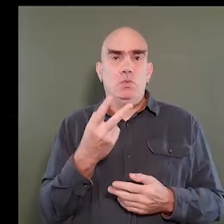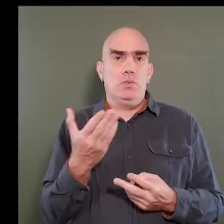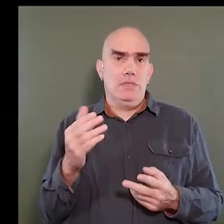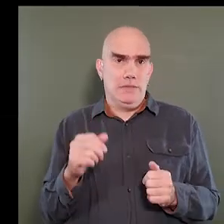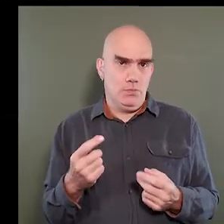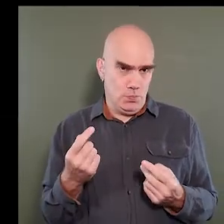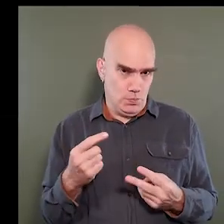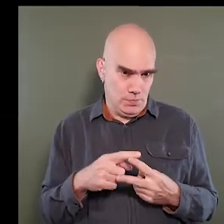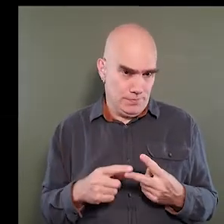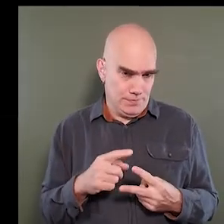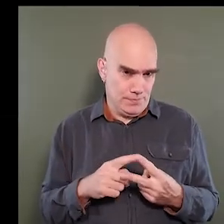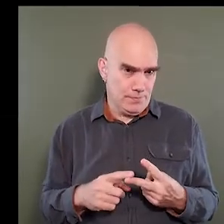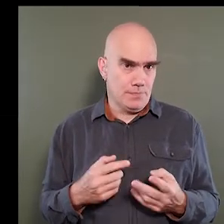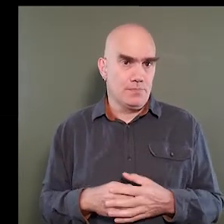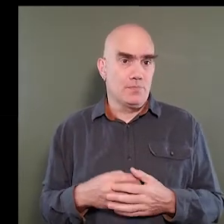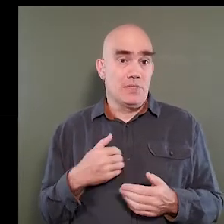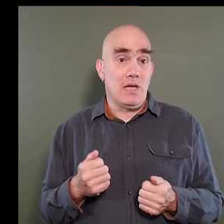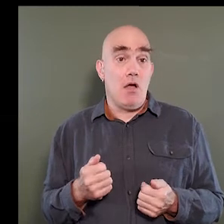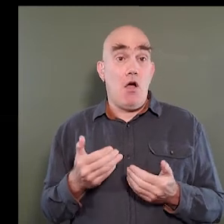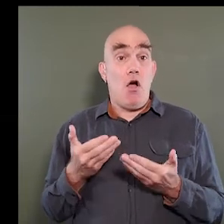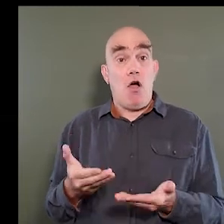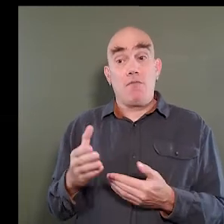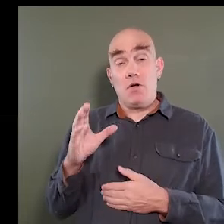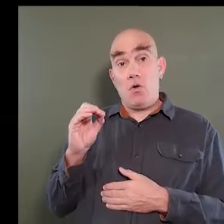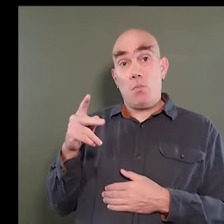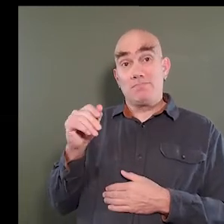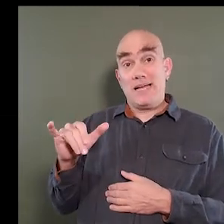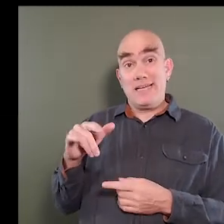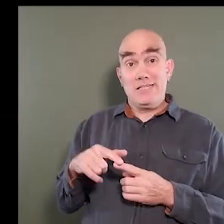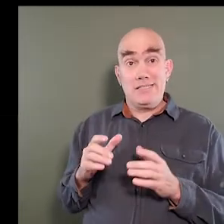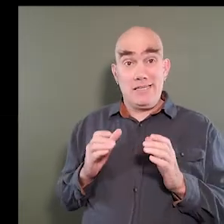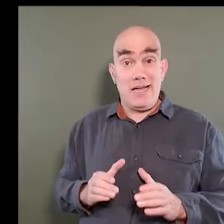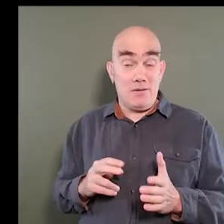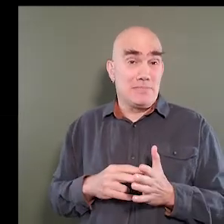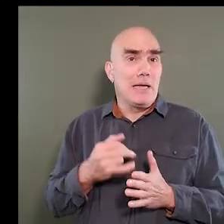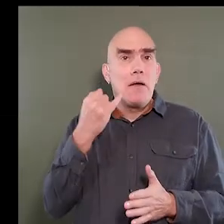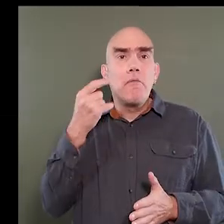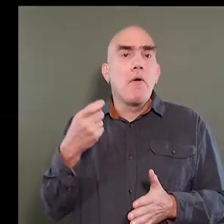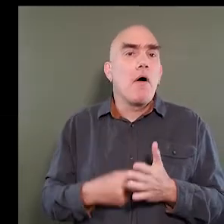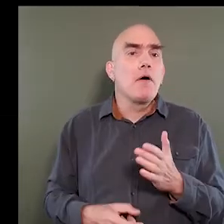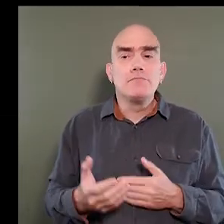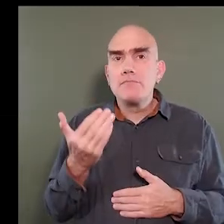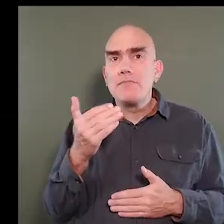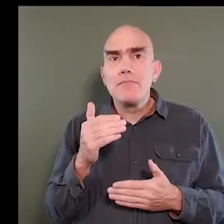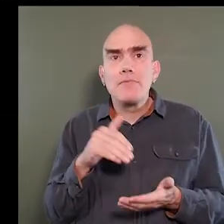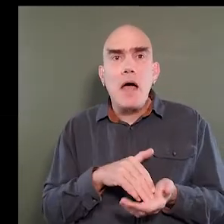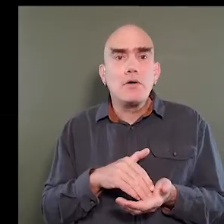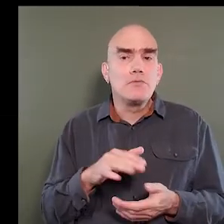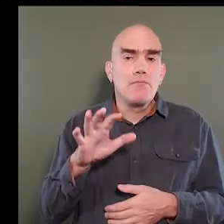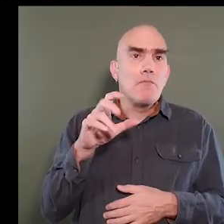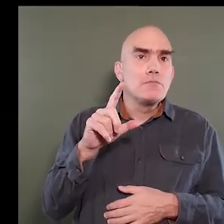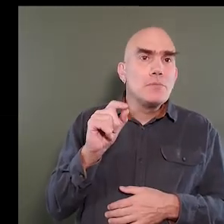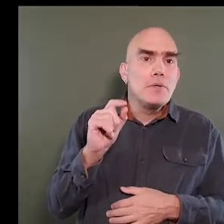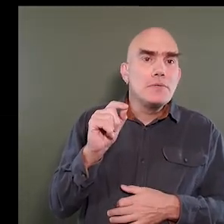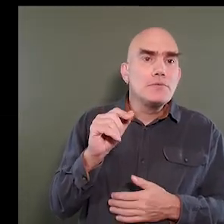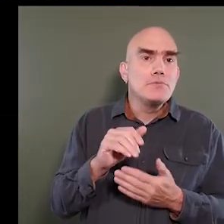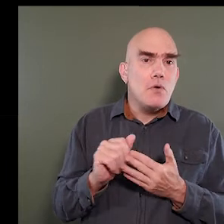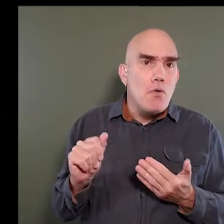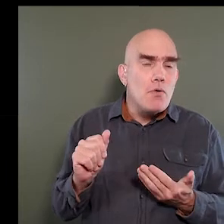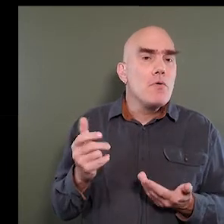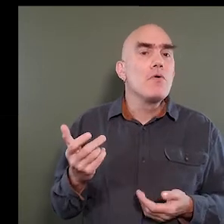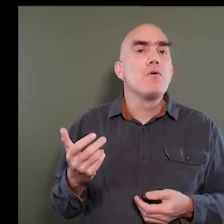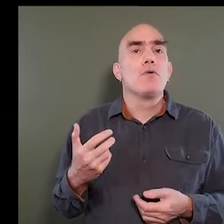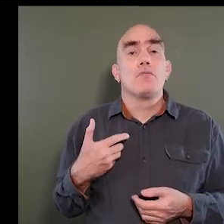have two methods we can do we can offer a copay to the client, meaning that if the job is